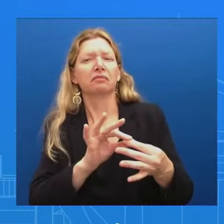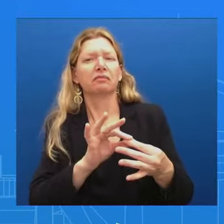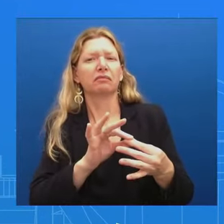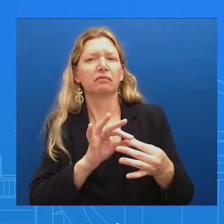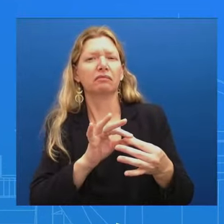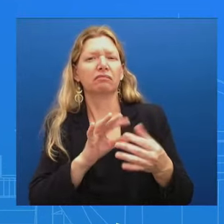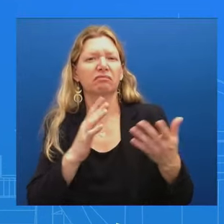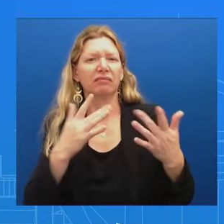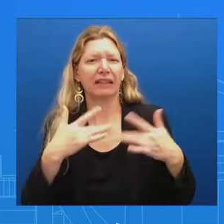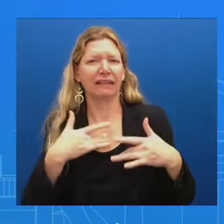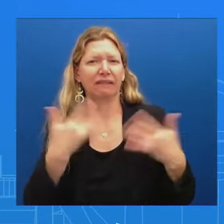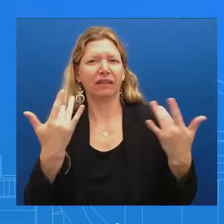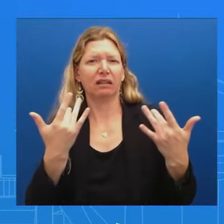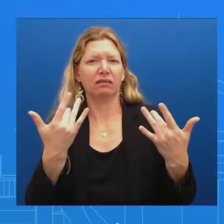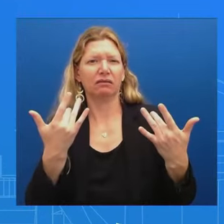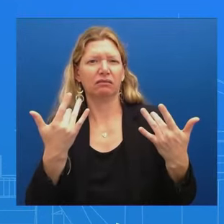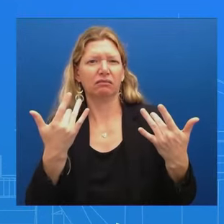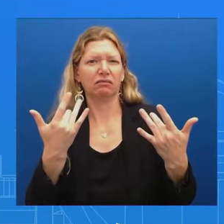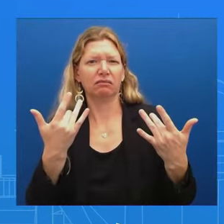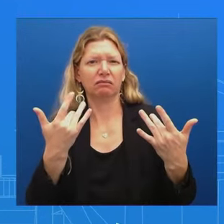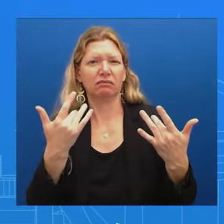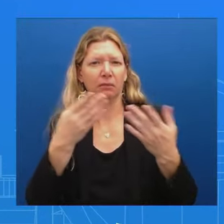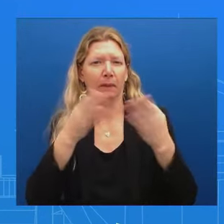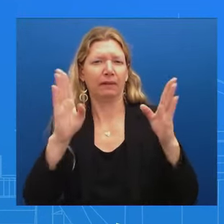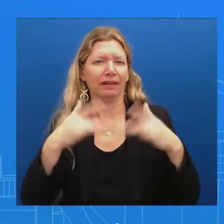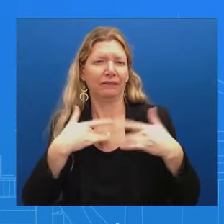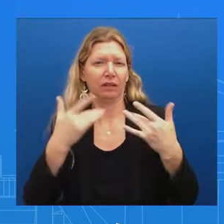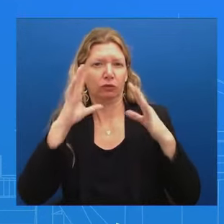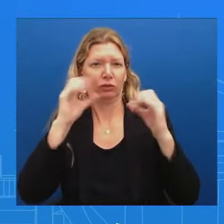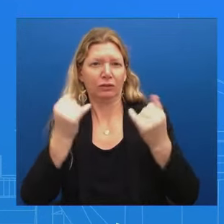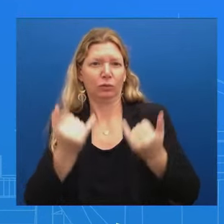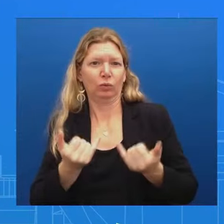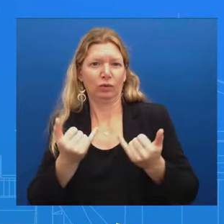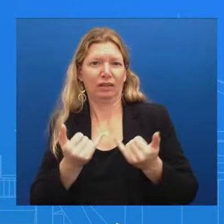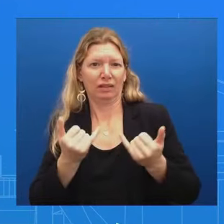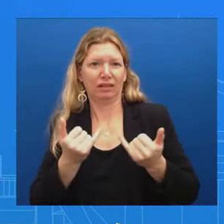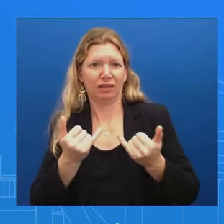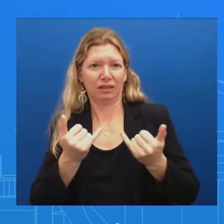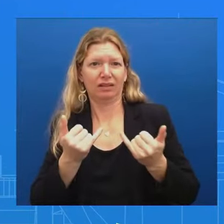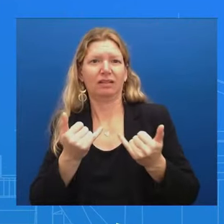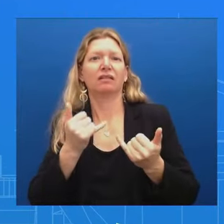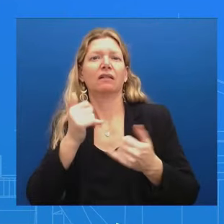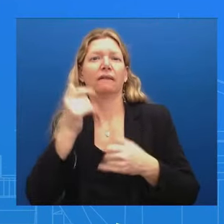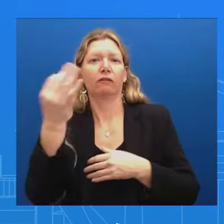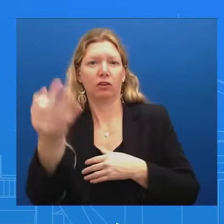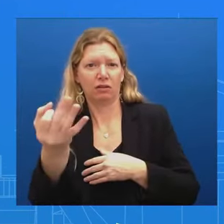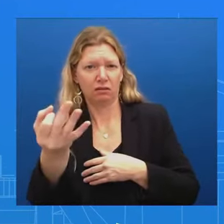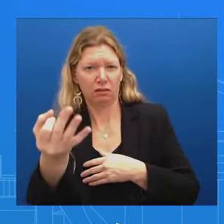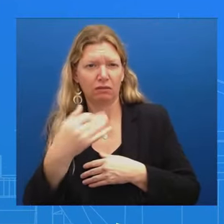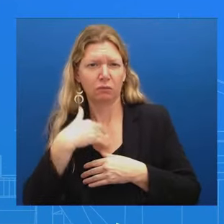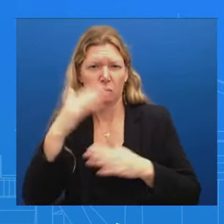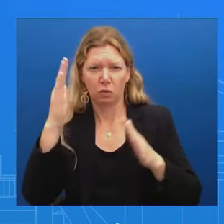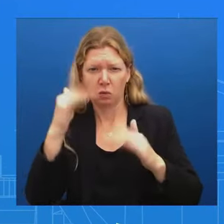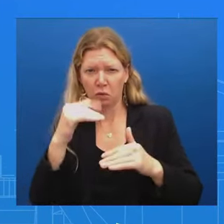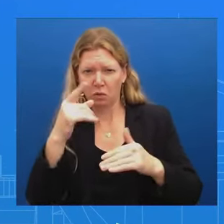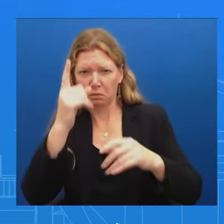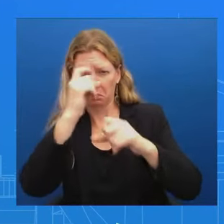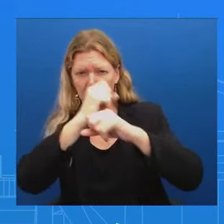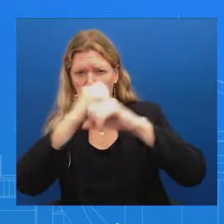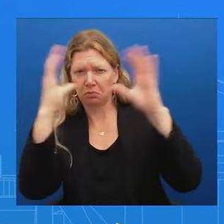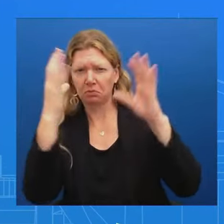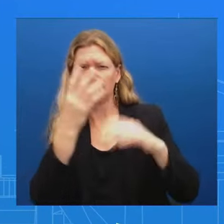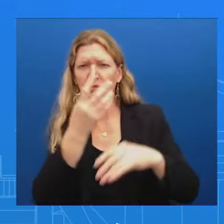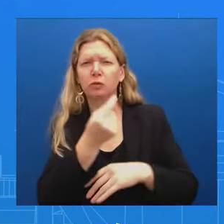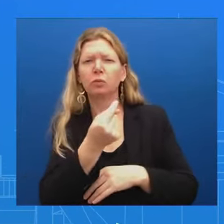and on Friday I was hoping you might be able to give us a sense on Tuesday, Wednesday, Thursday As you make the case that the President